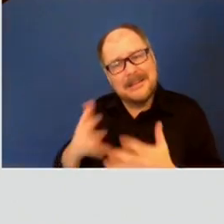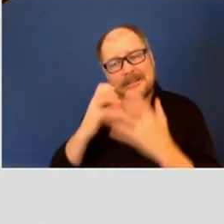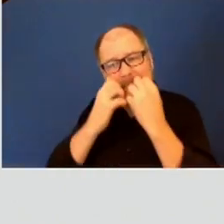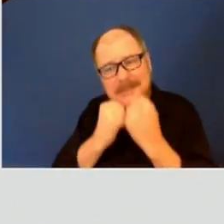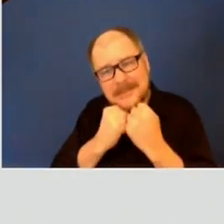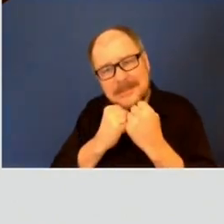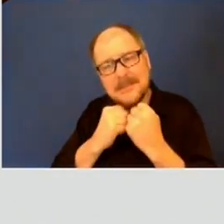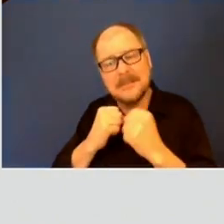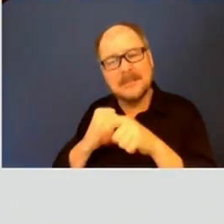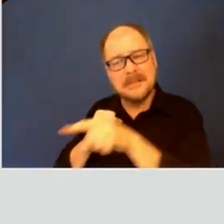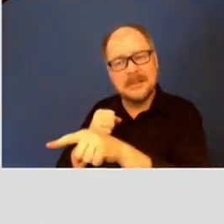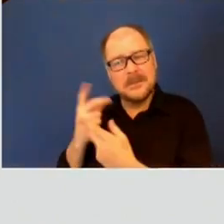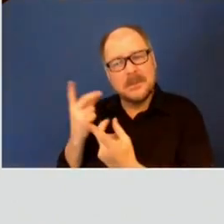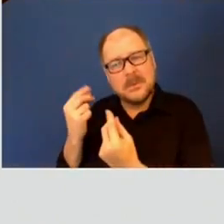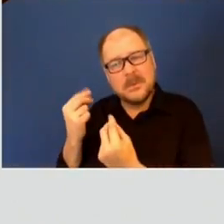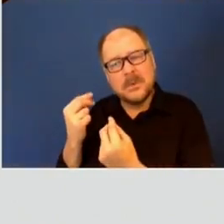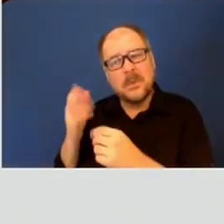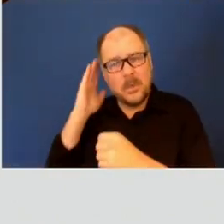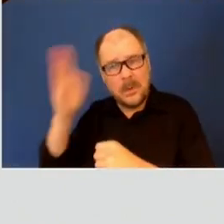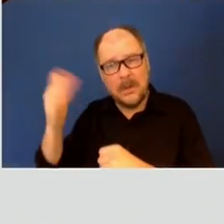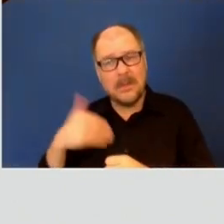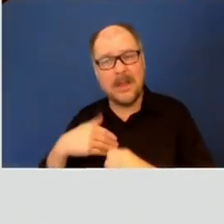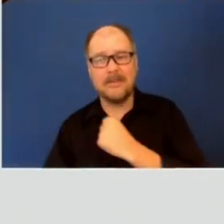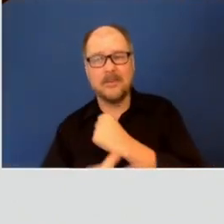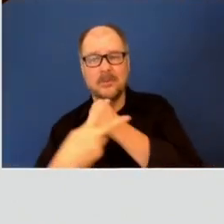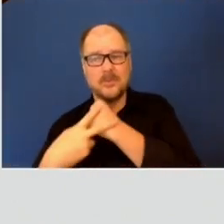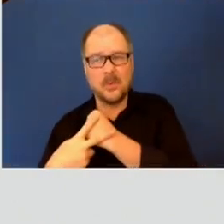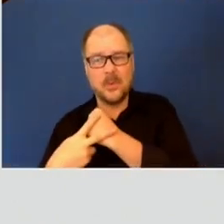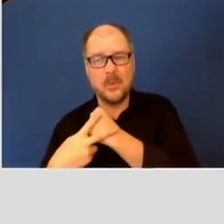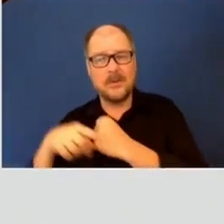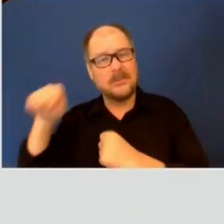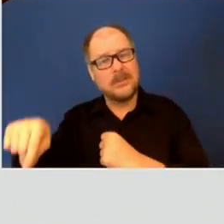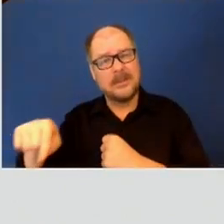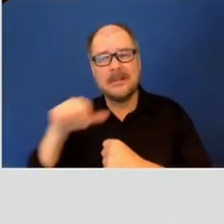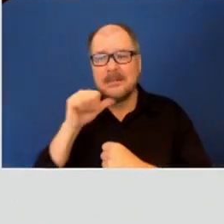underway to get some storage so they don't just get all that stuff trashed?